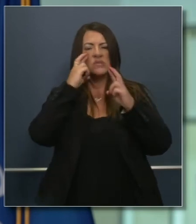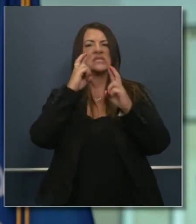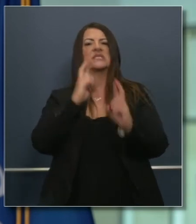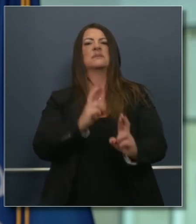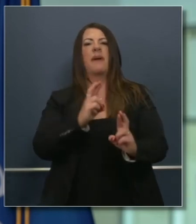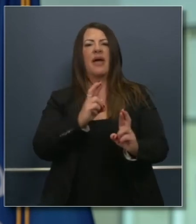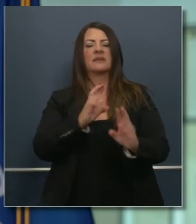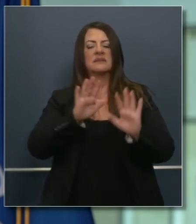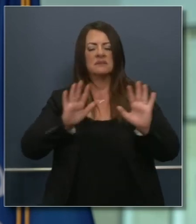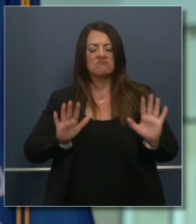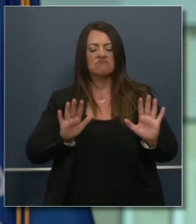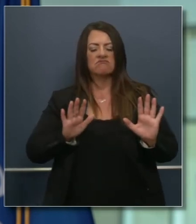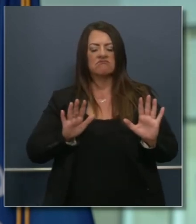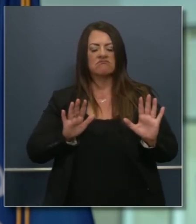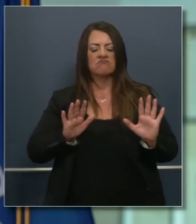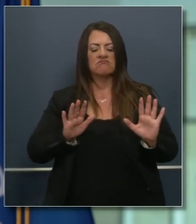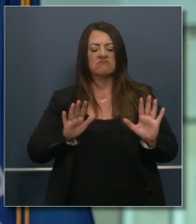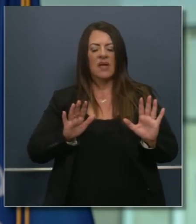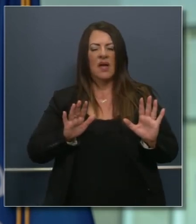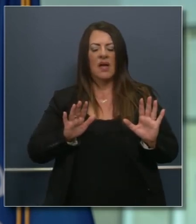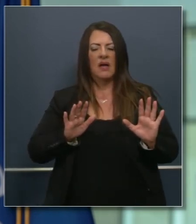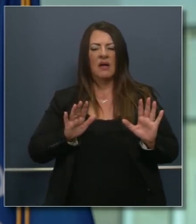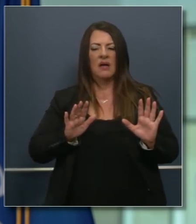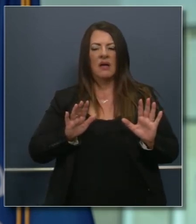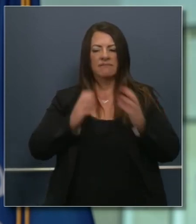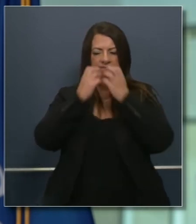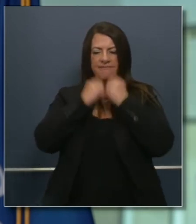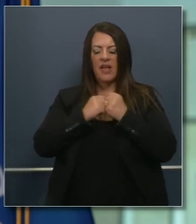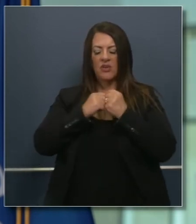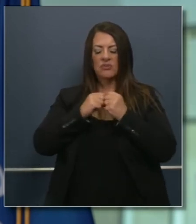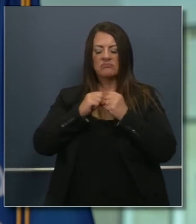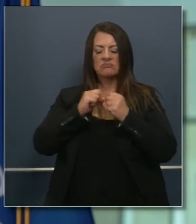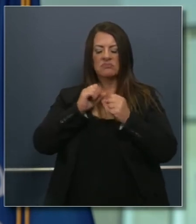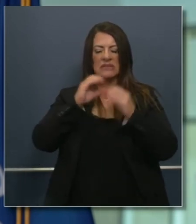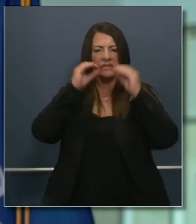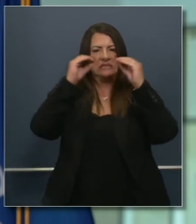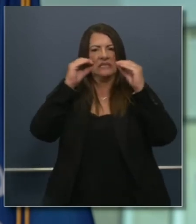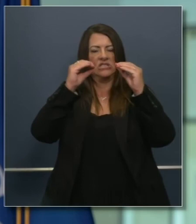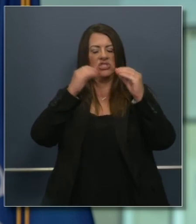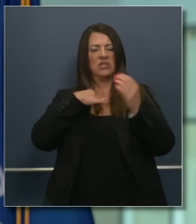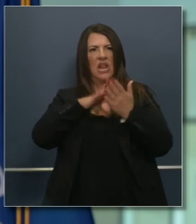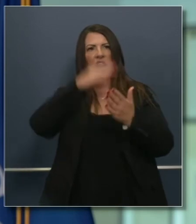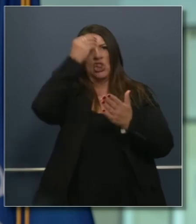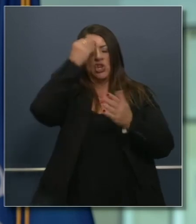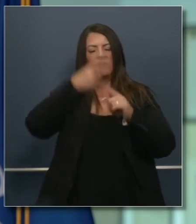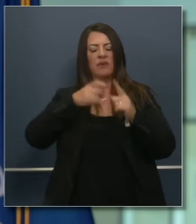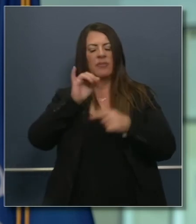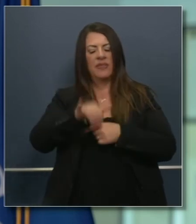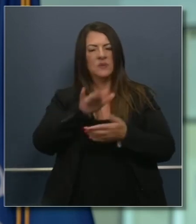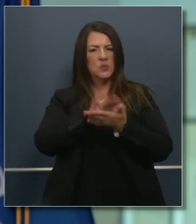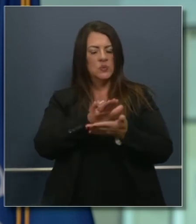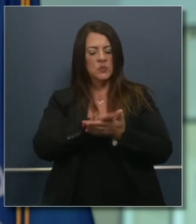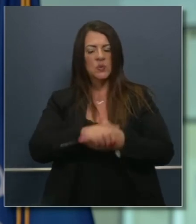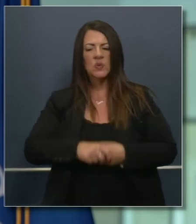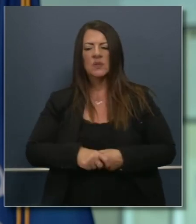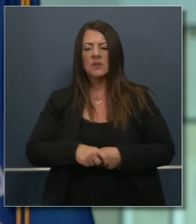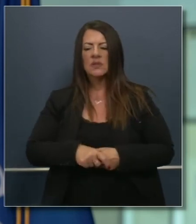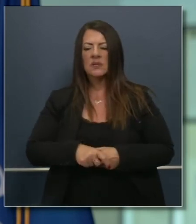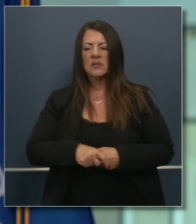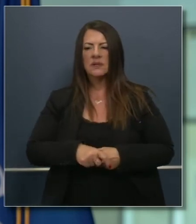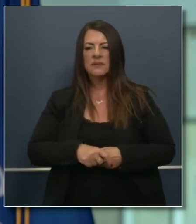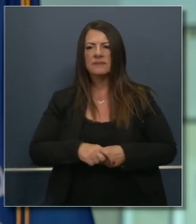reverence, not just respect for its teachings. And maybe this, for me, not maybe, this provides a bit of a disconnect